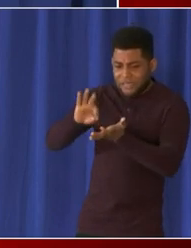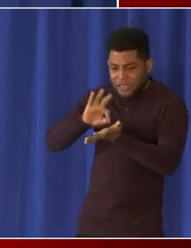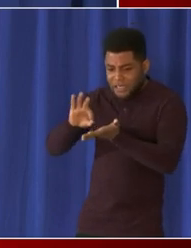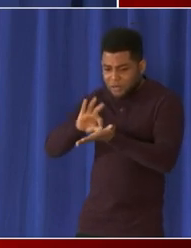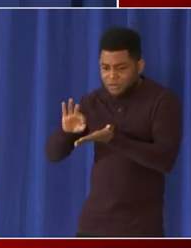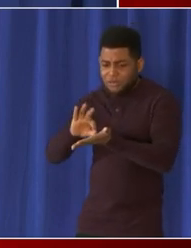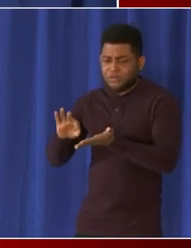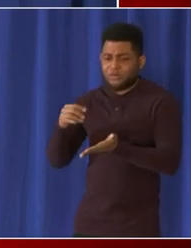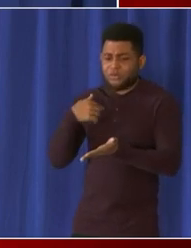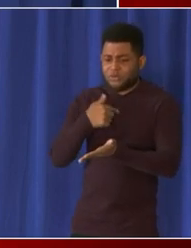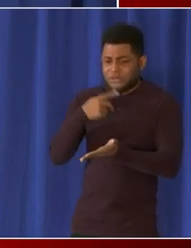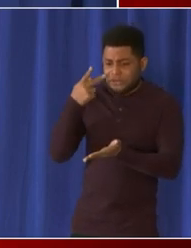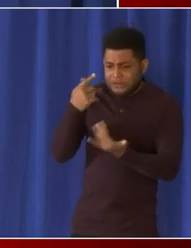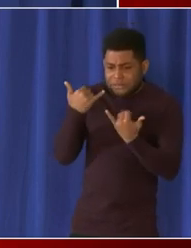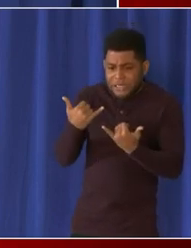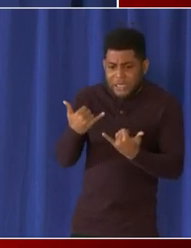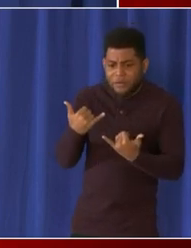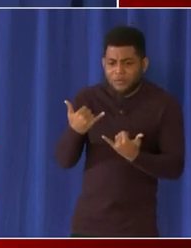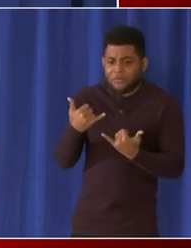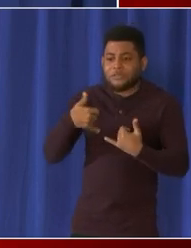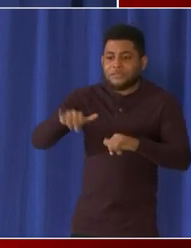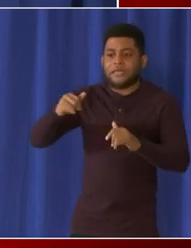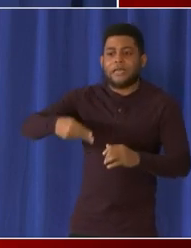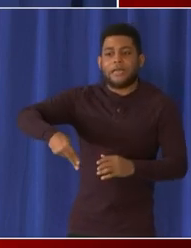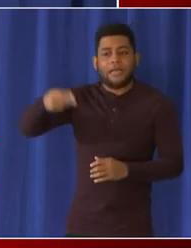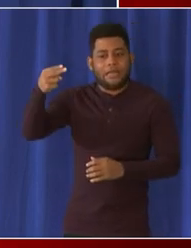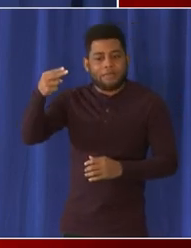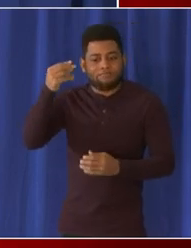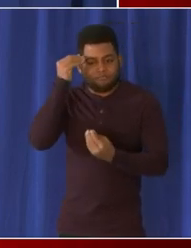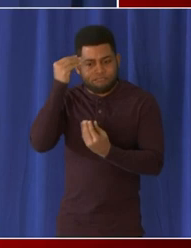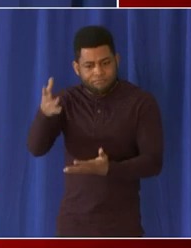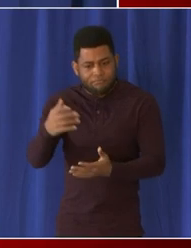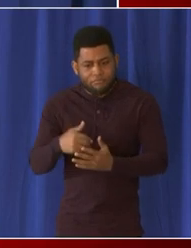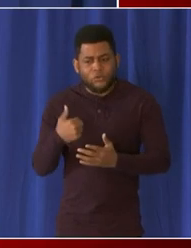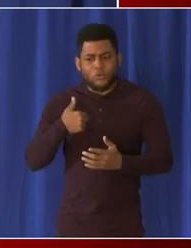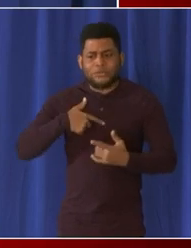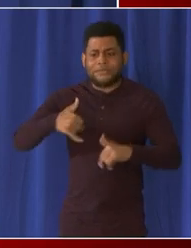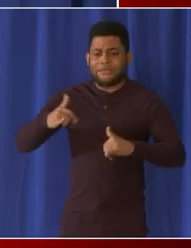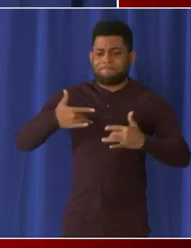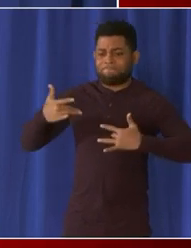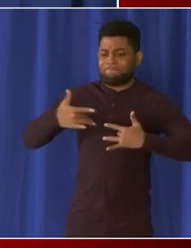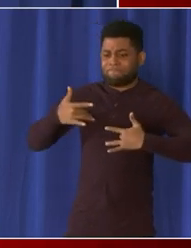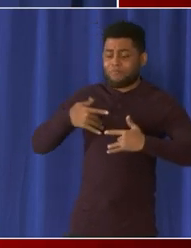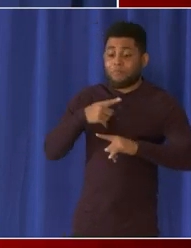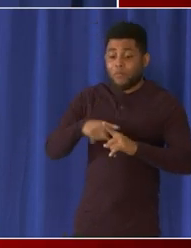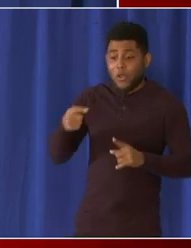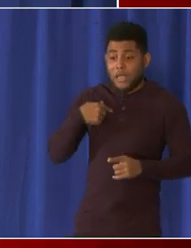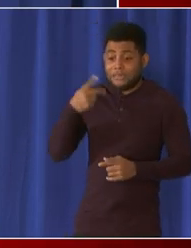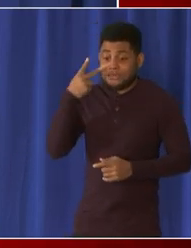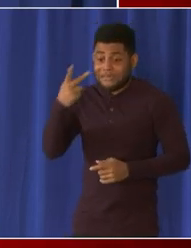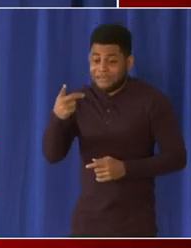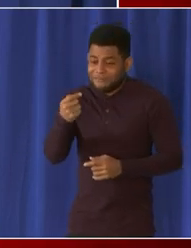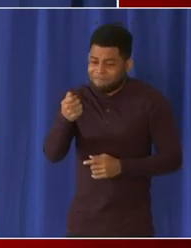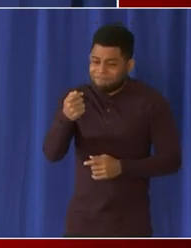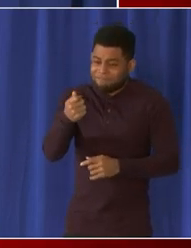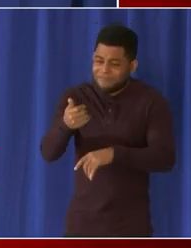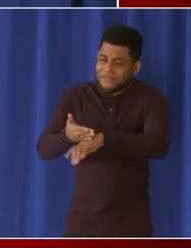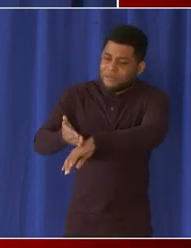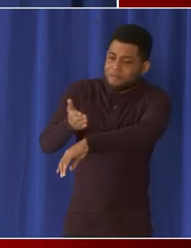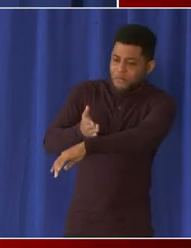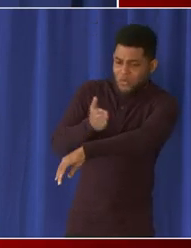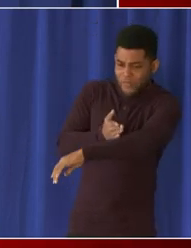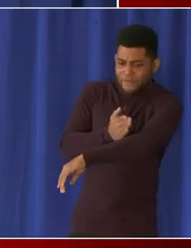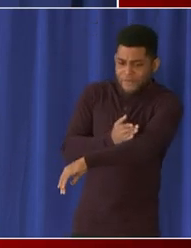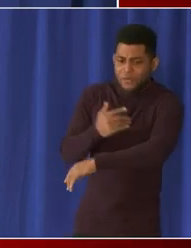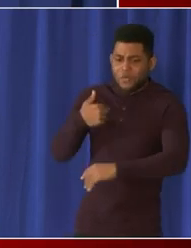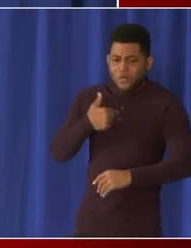a better spot uh it's still certainly high um it's still an area for concern and we don't expect that to go down overnight um but we're